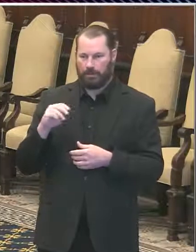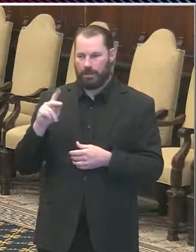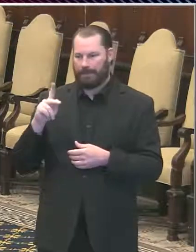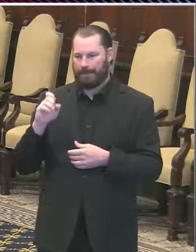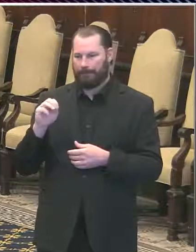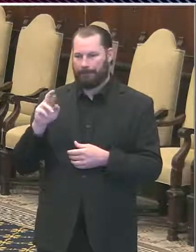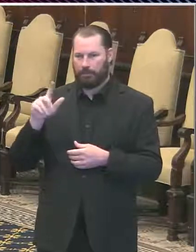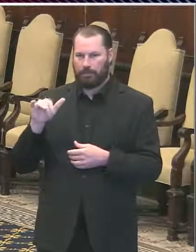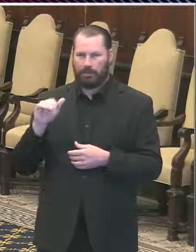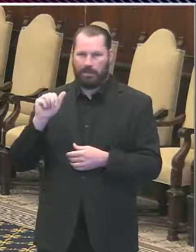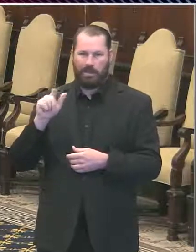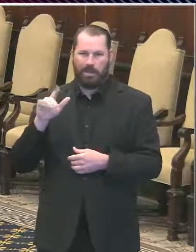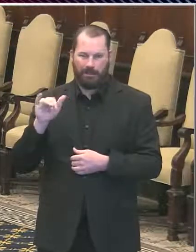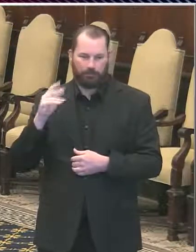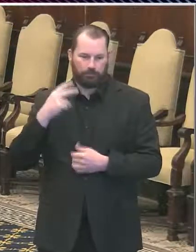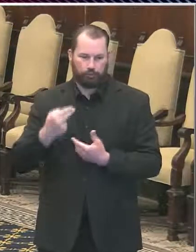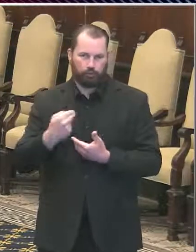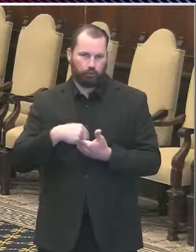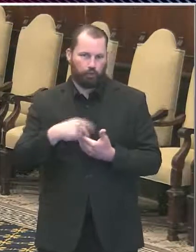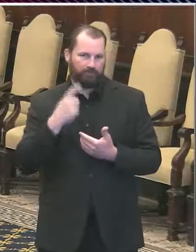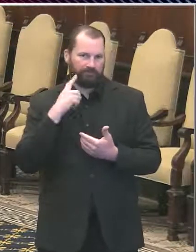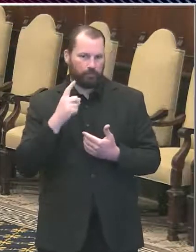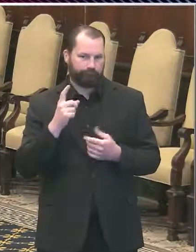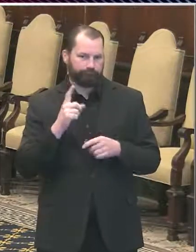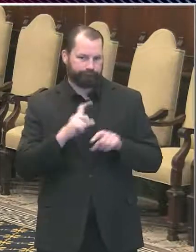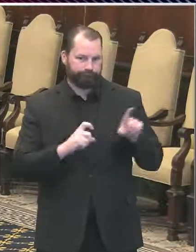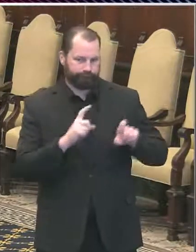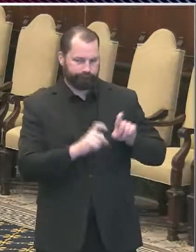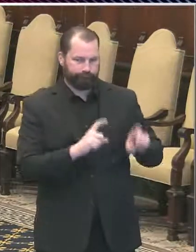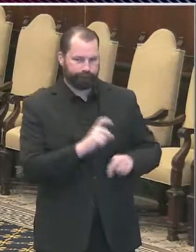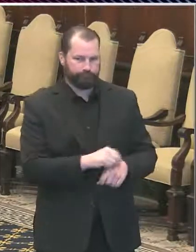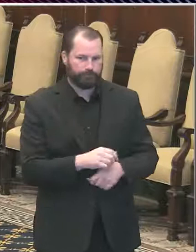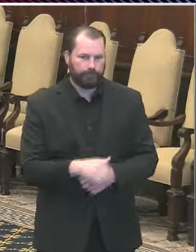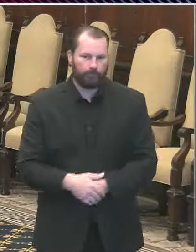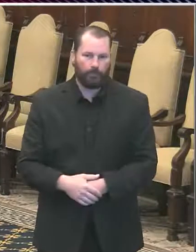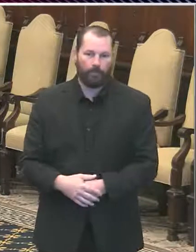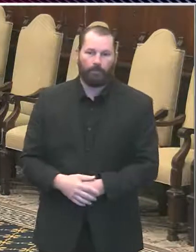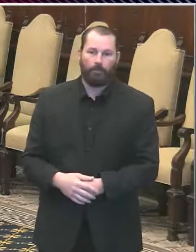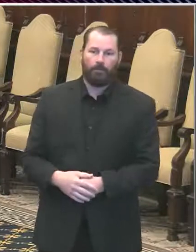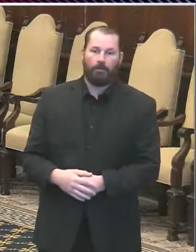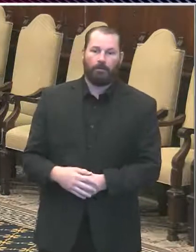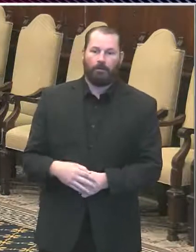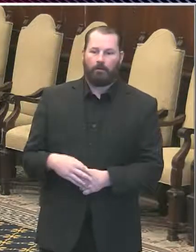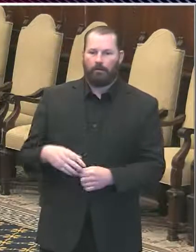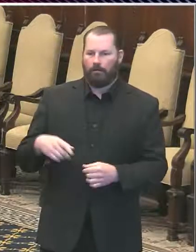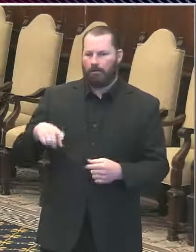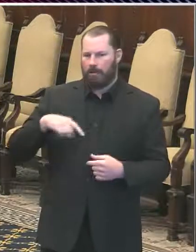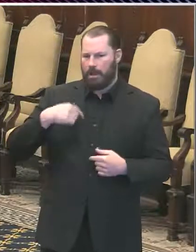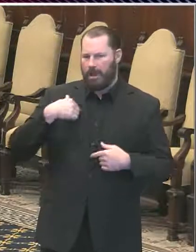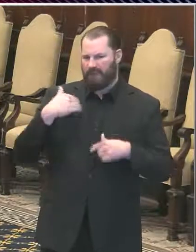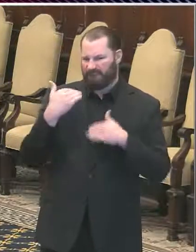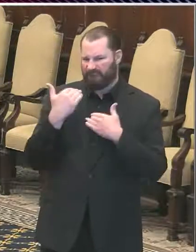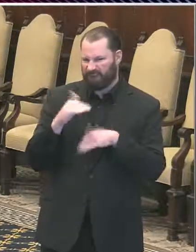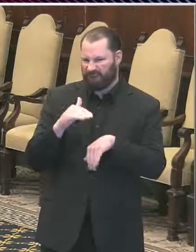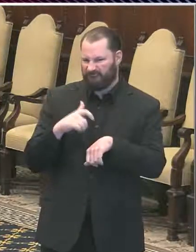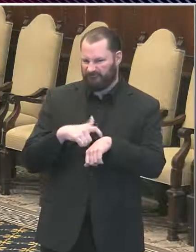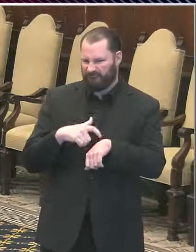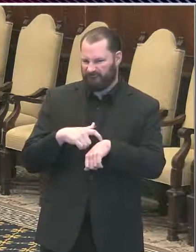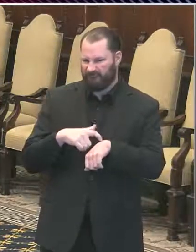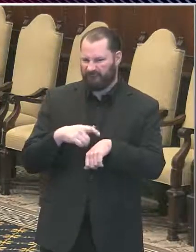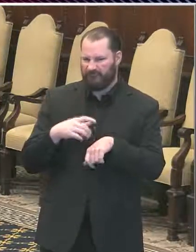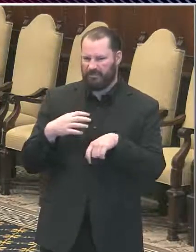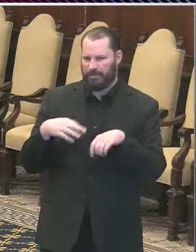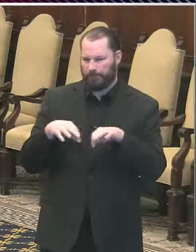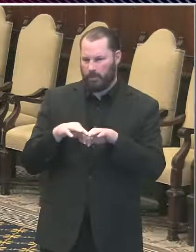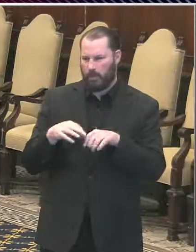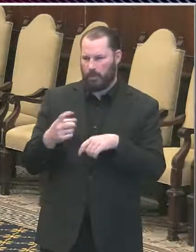during these briefings, so only one representative from each media outlet is permitted to ask questions in the first round. We are asking reporters